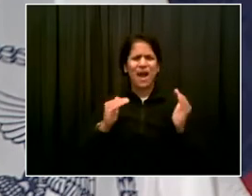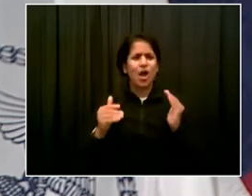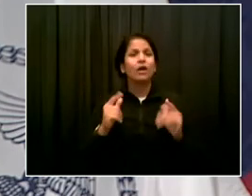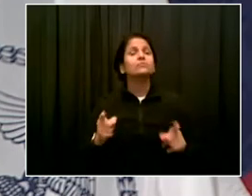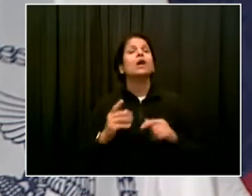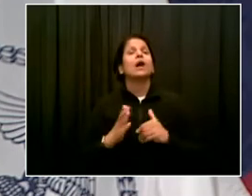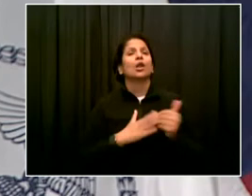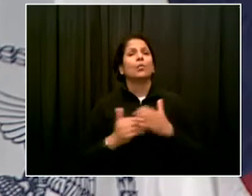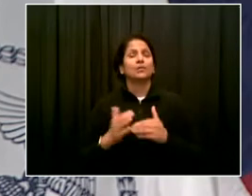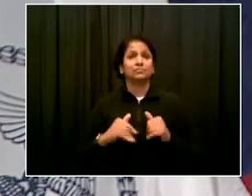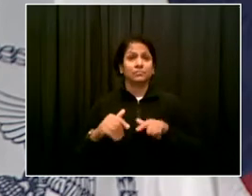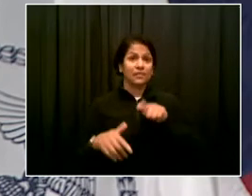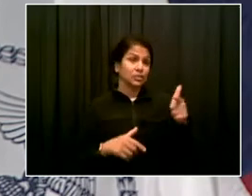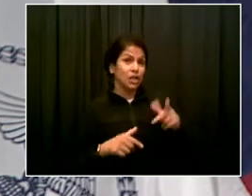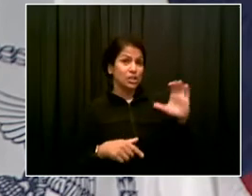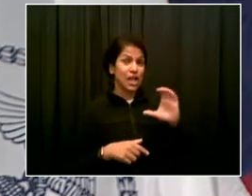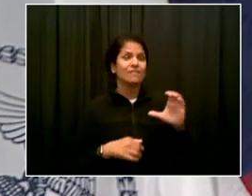Katz.